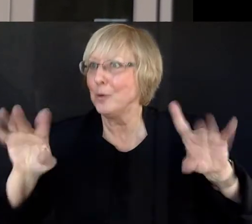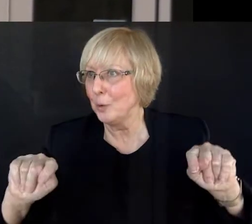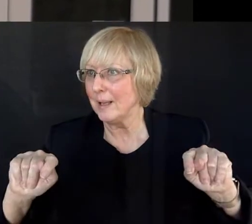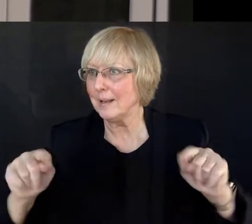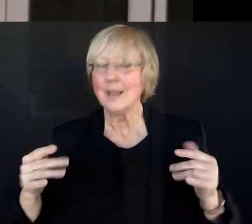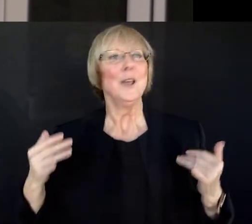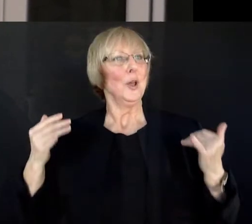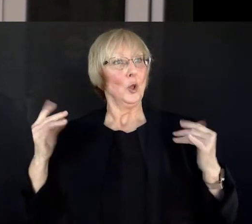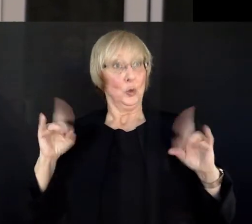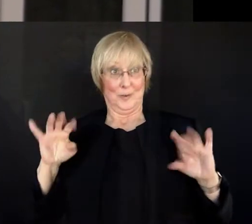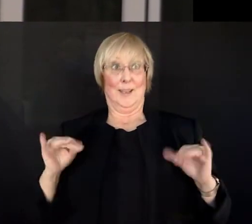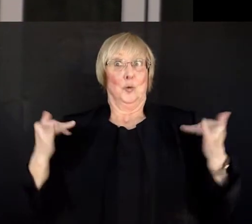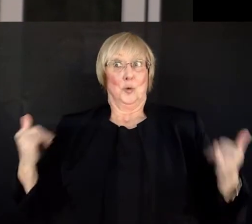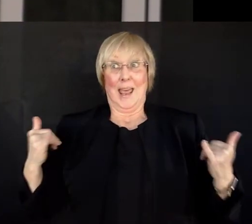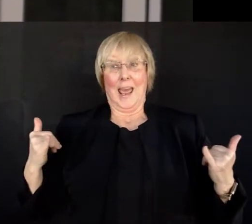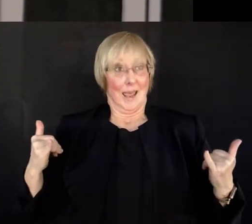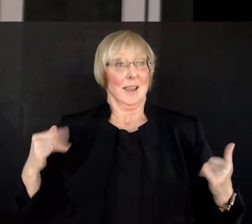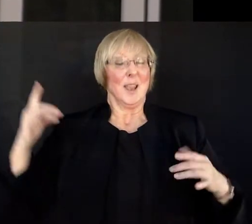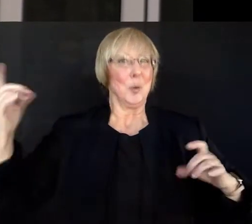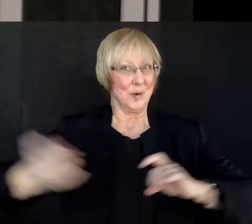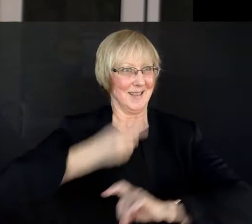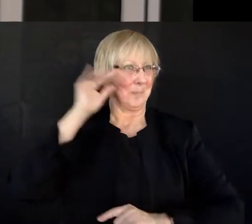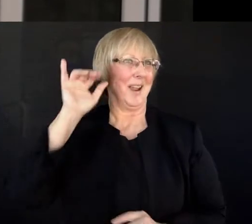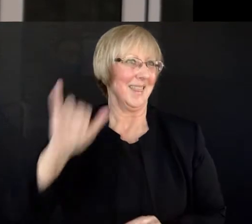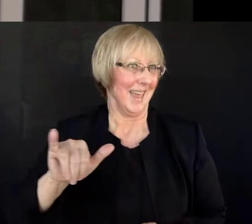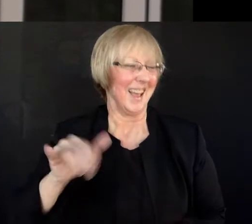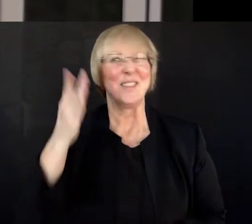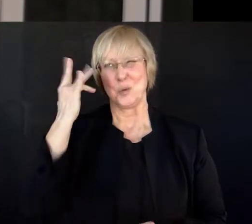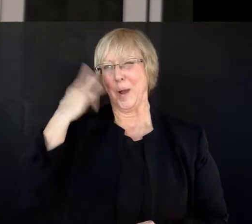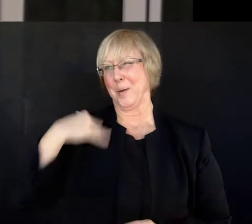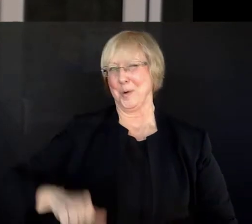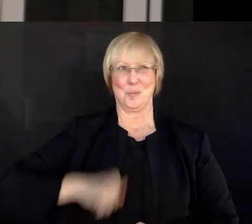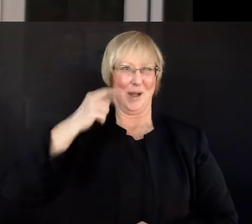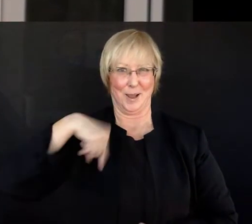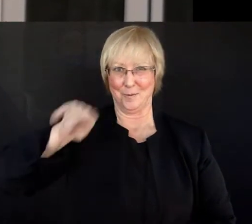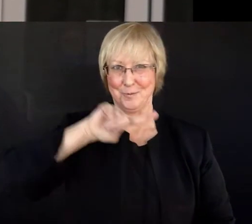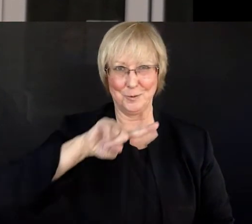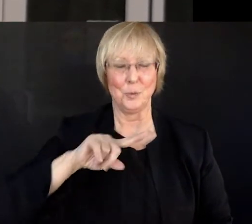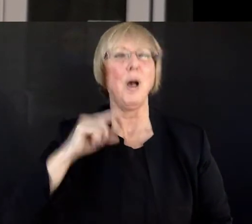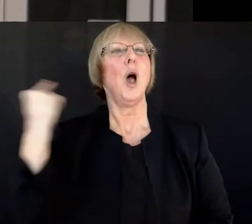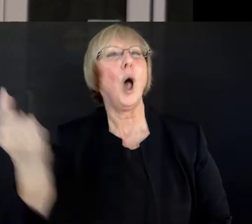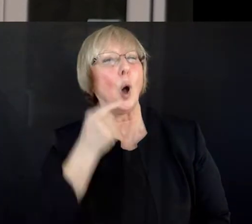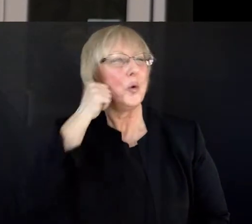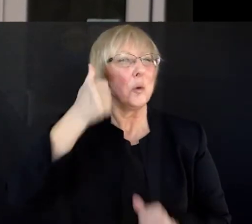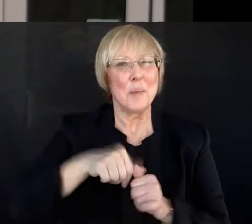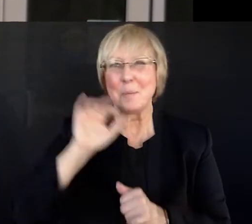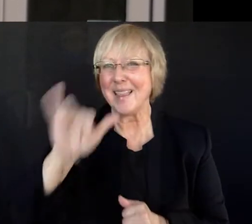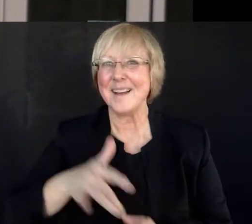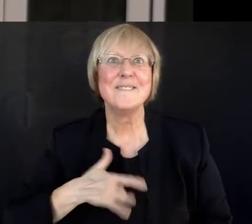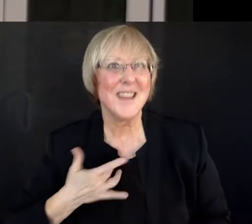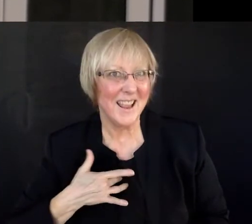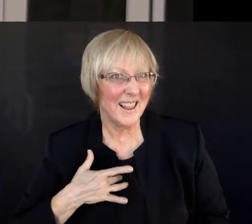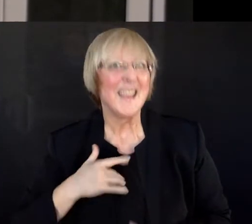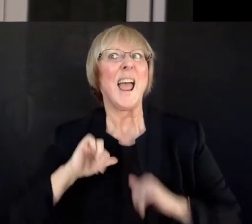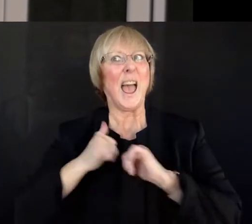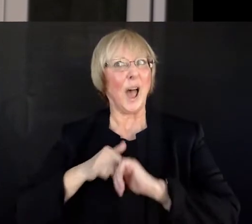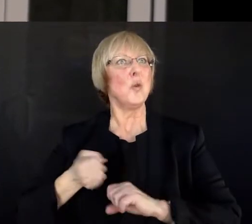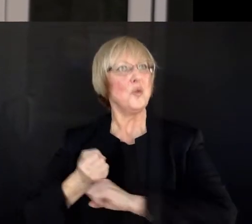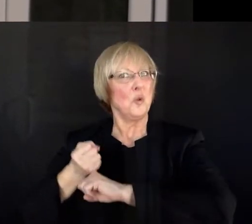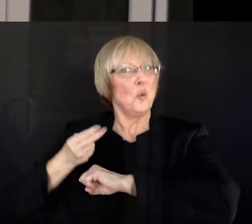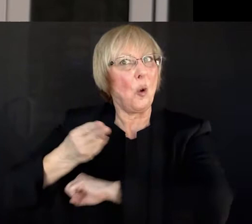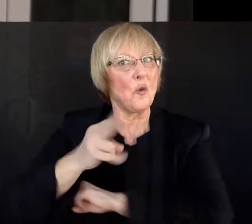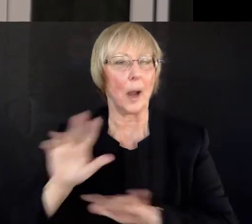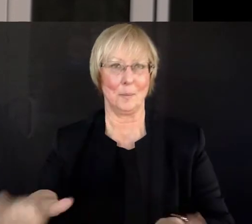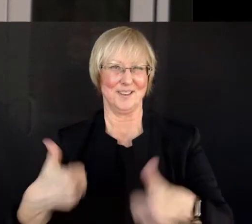because you did it today. That's what we celebrate. That's why we're so proud of you. Always remember that feeling of being able to